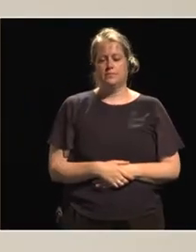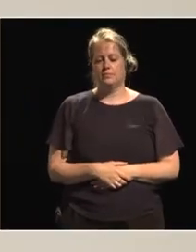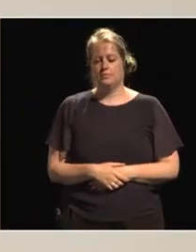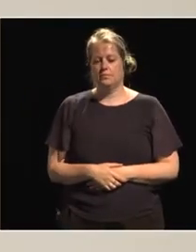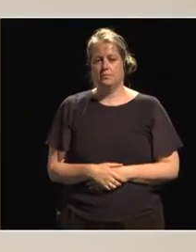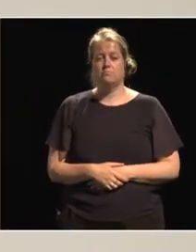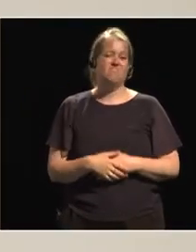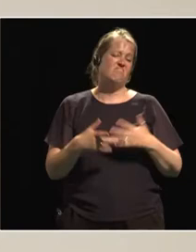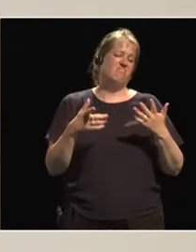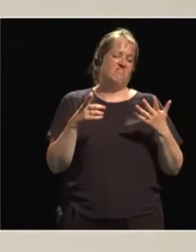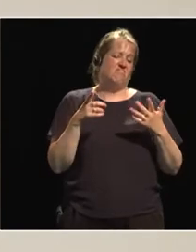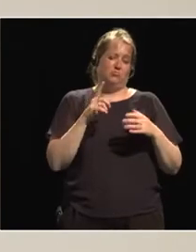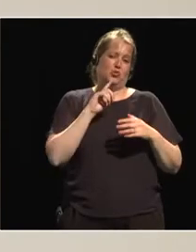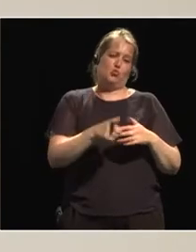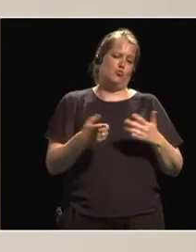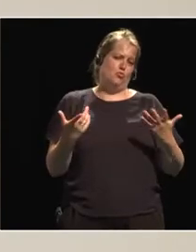Certainly.